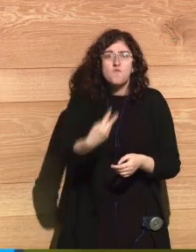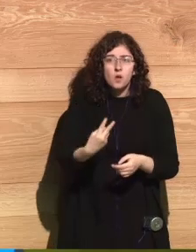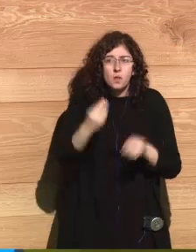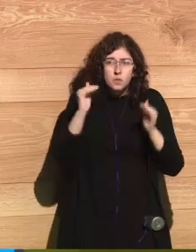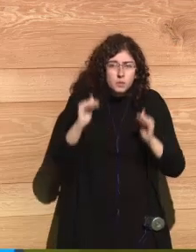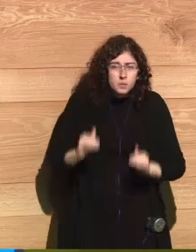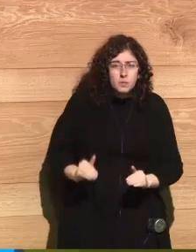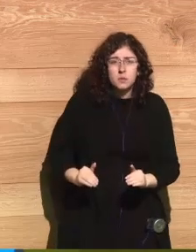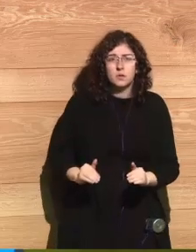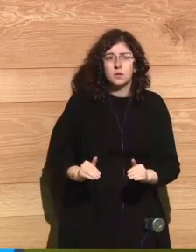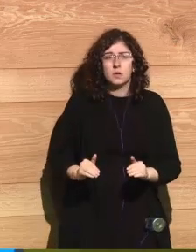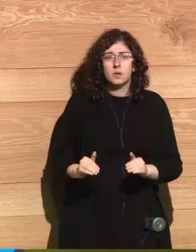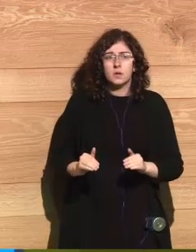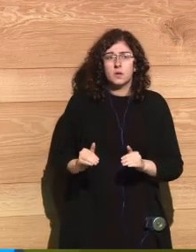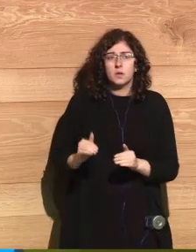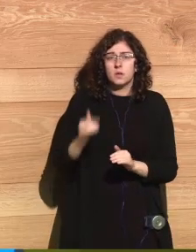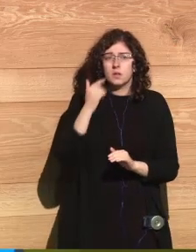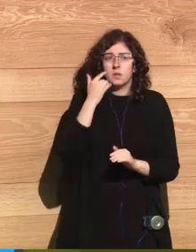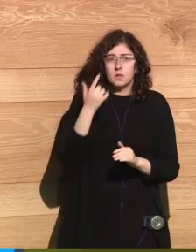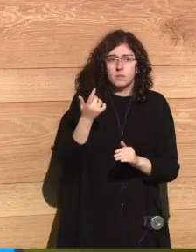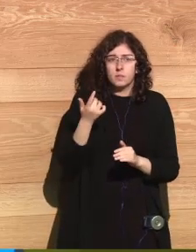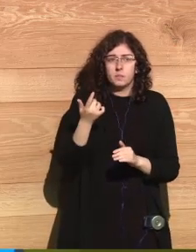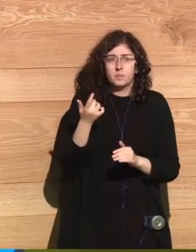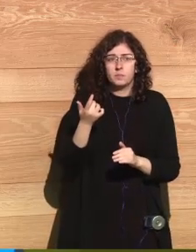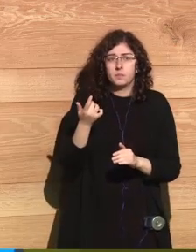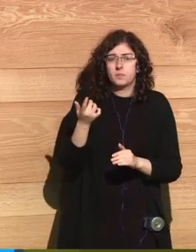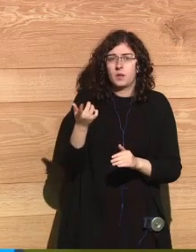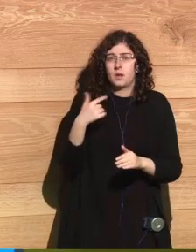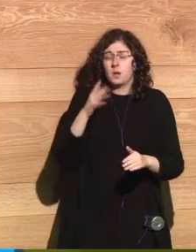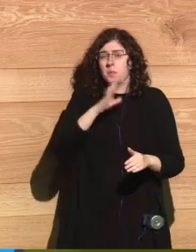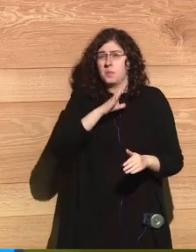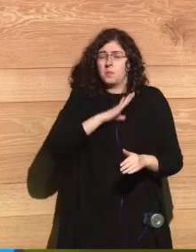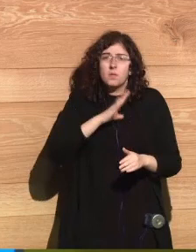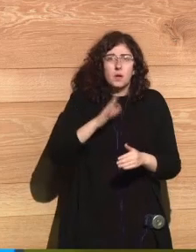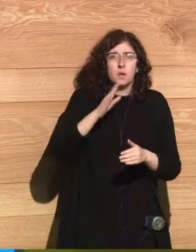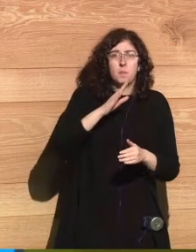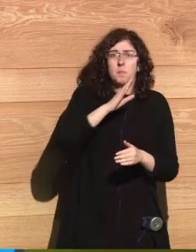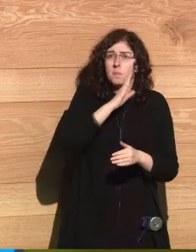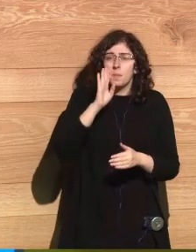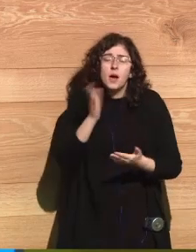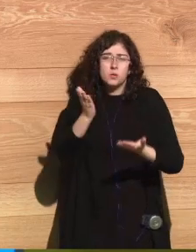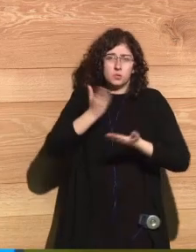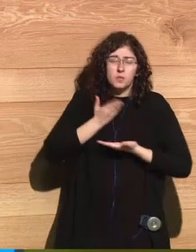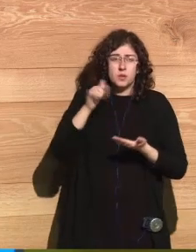God help me. Mother help me. I am here.